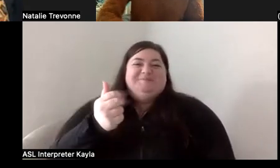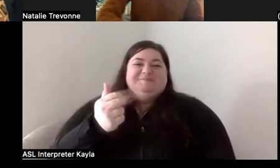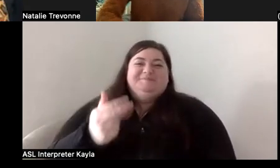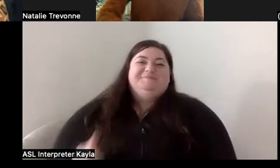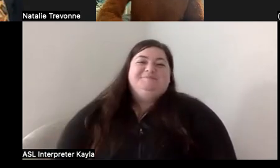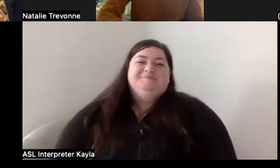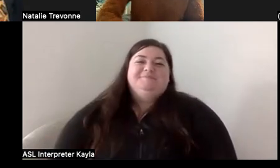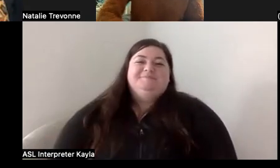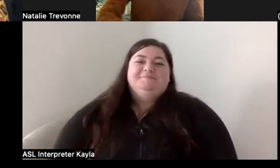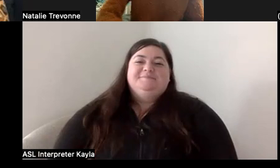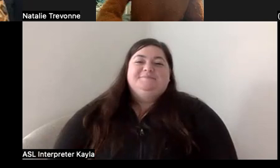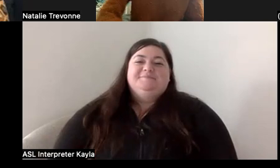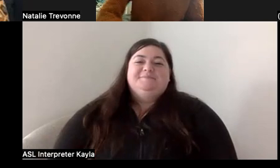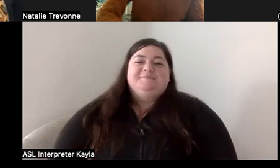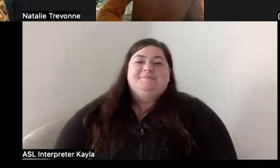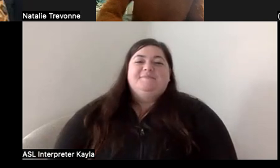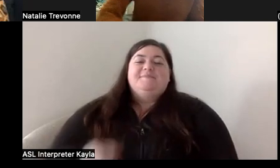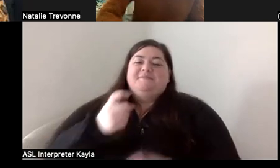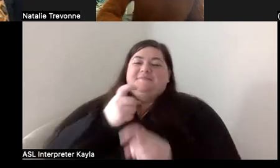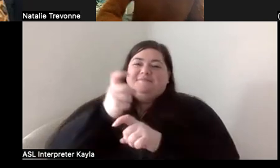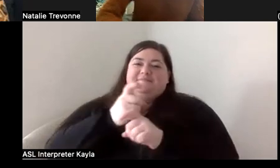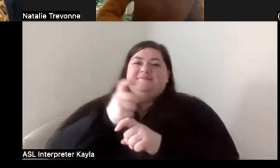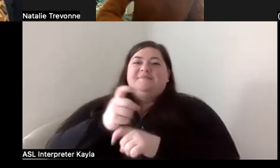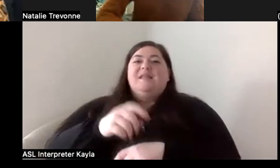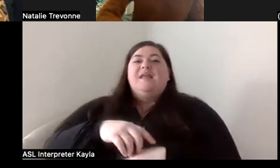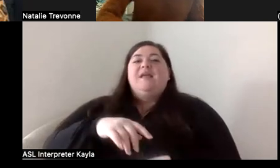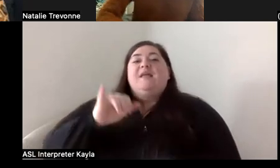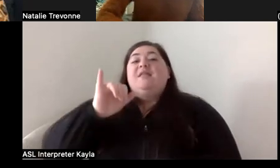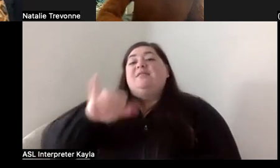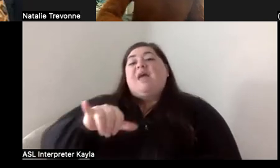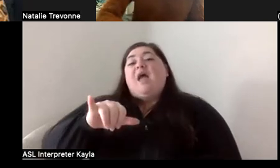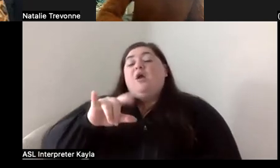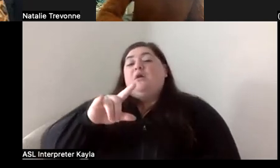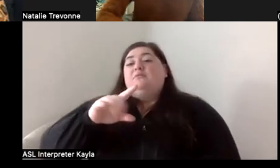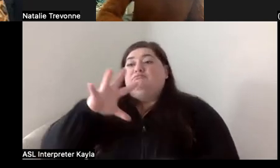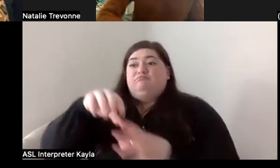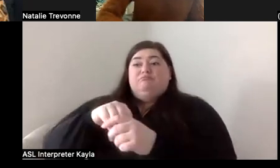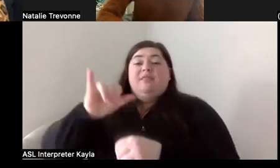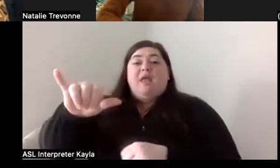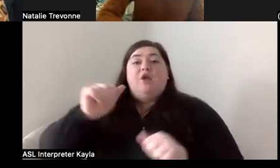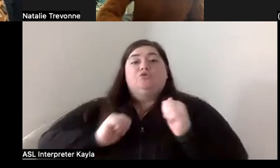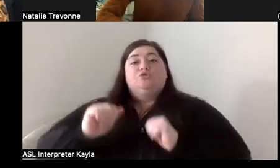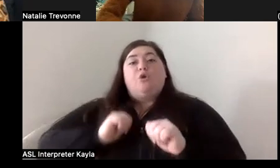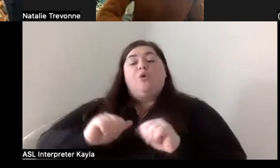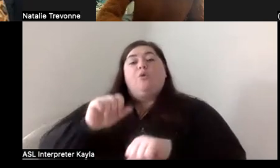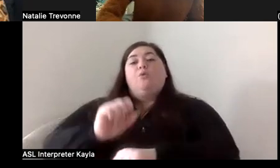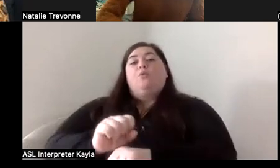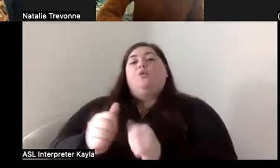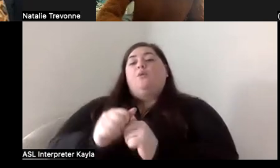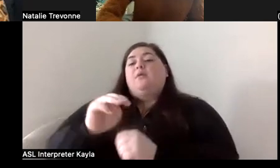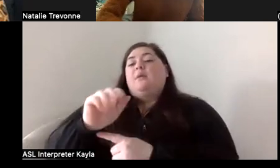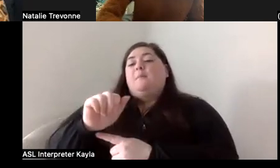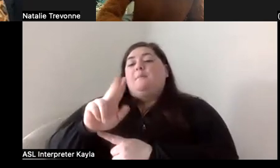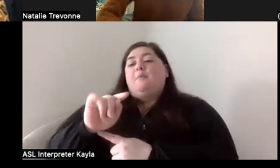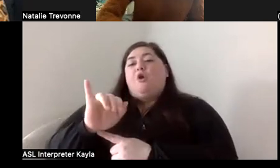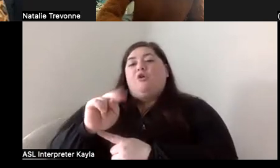Just kidding me. But the, you know, it was, that was a dream, you know, to be able to be on that show and to be able to work with Martin Scorsese, who was